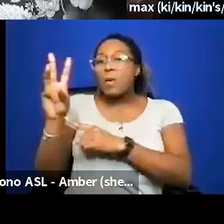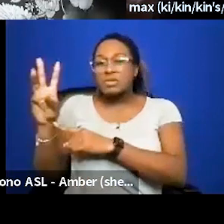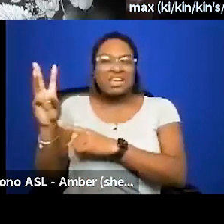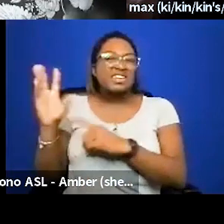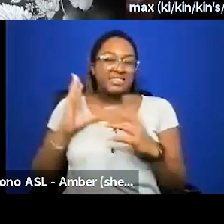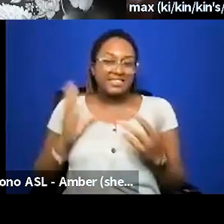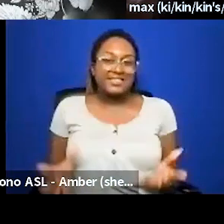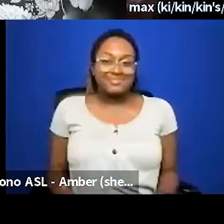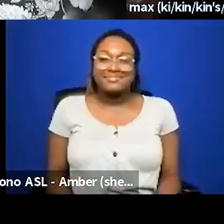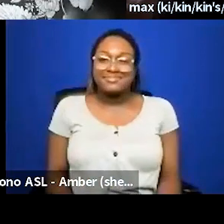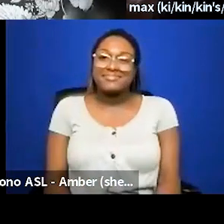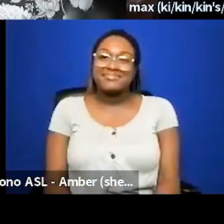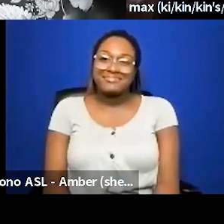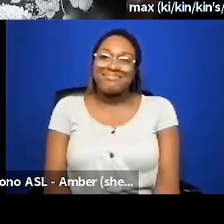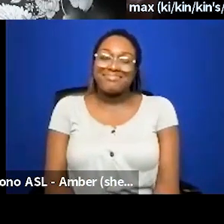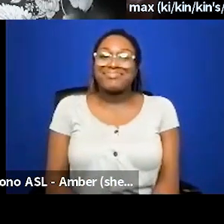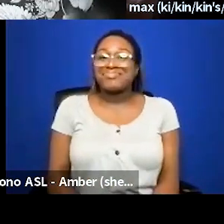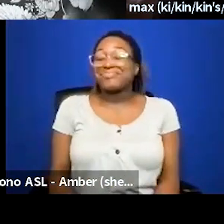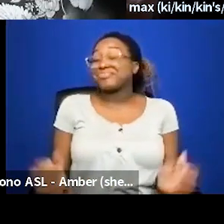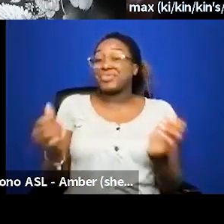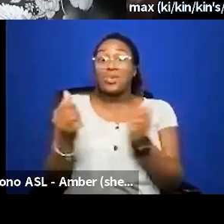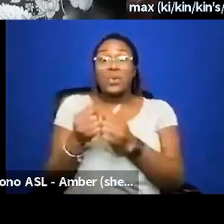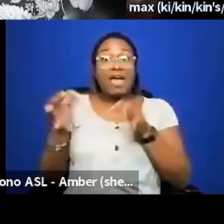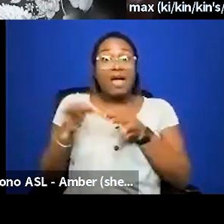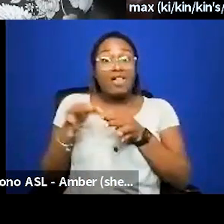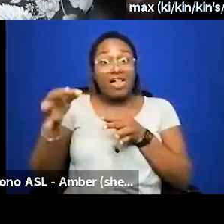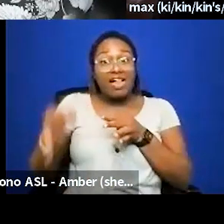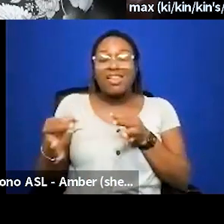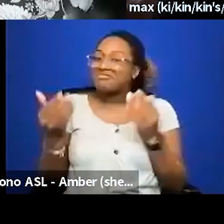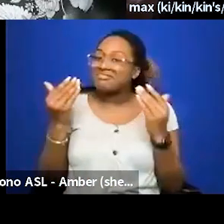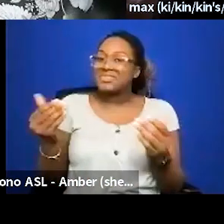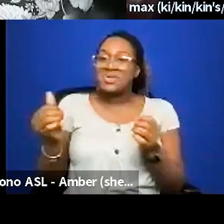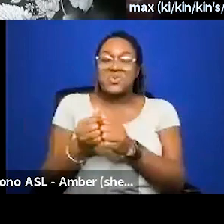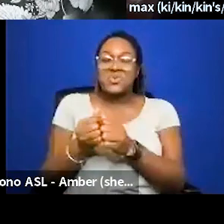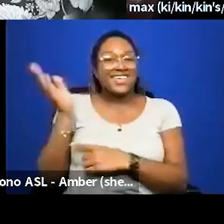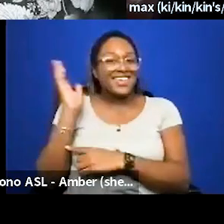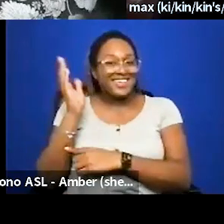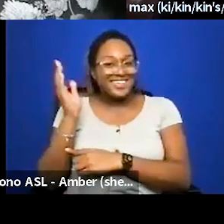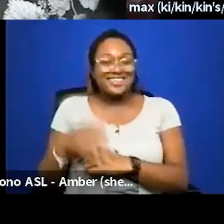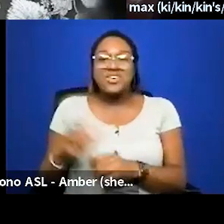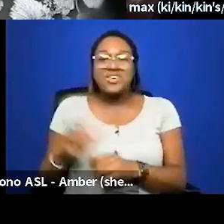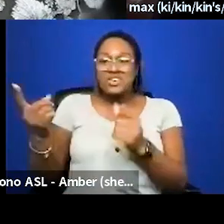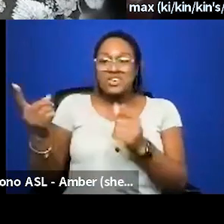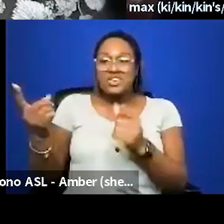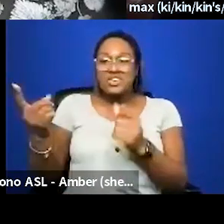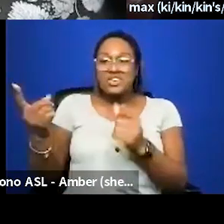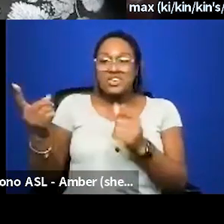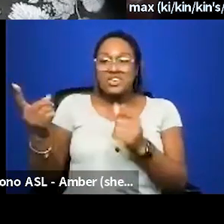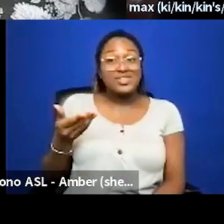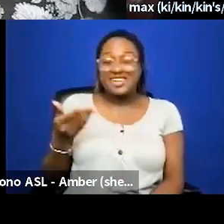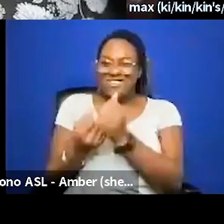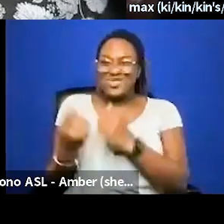uh without any further ado i want to get into it with our guests uh first let me introduce you to everyone